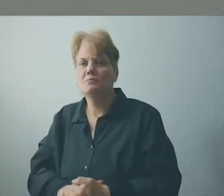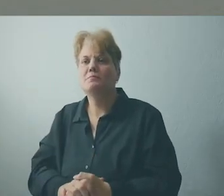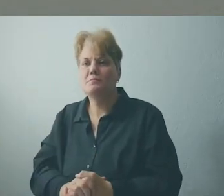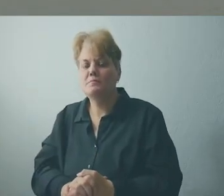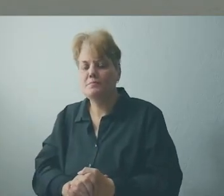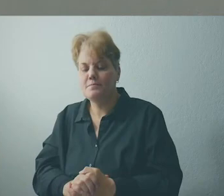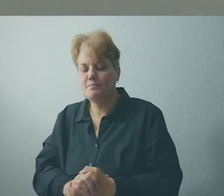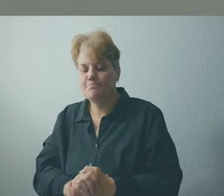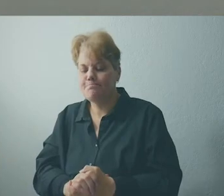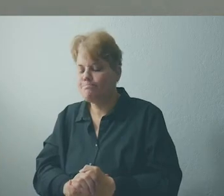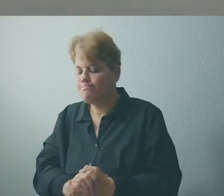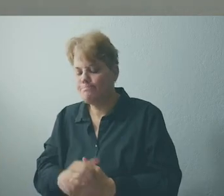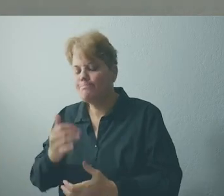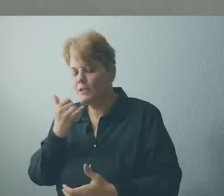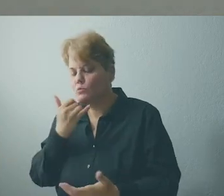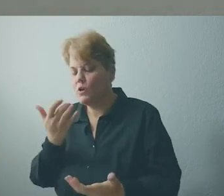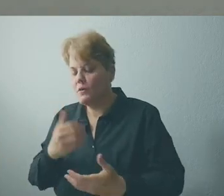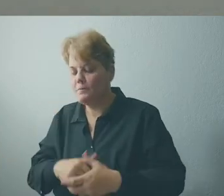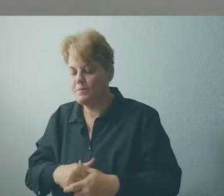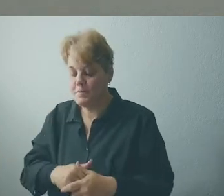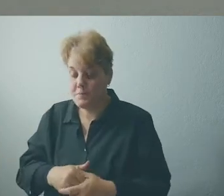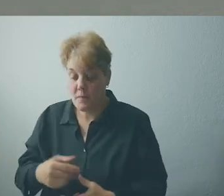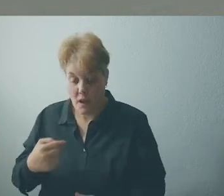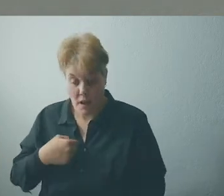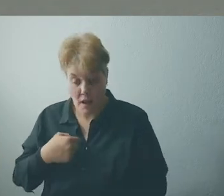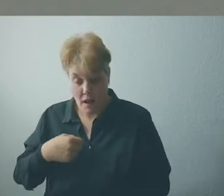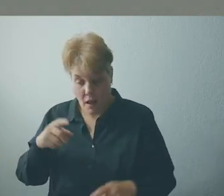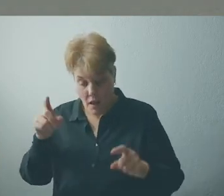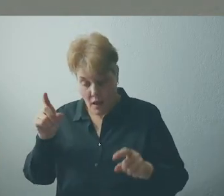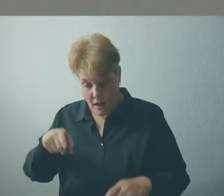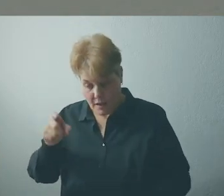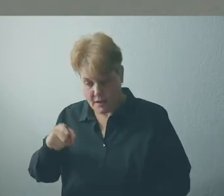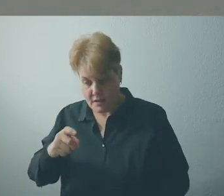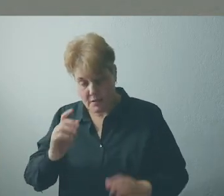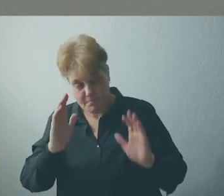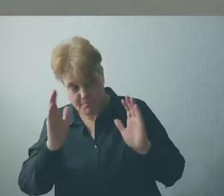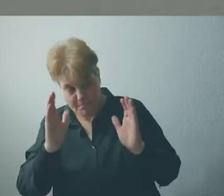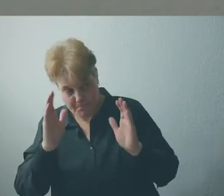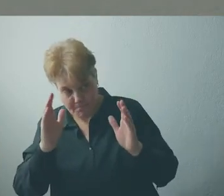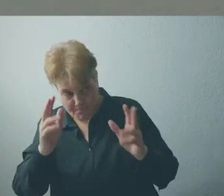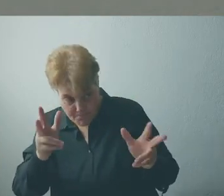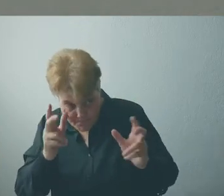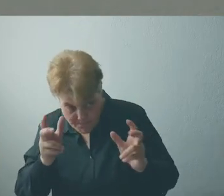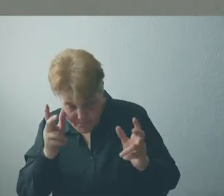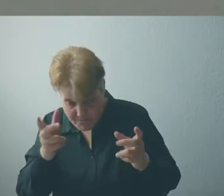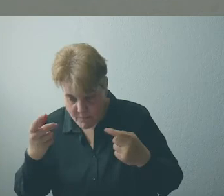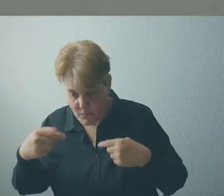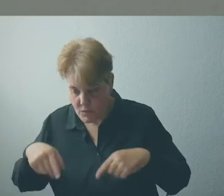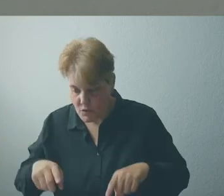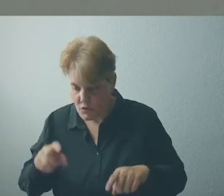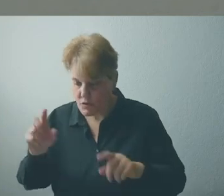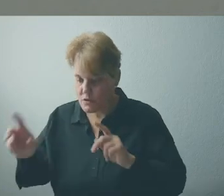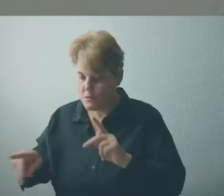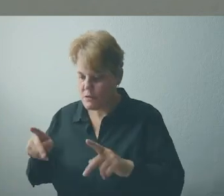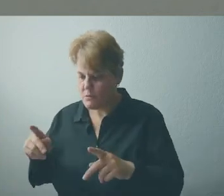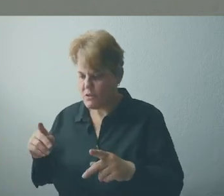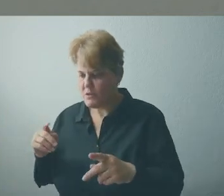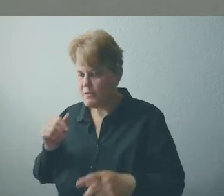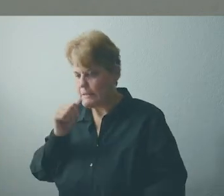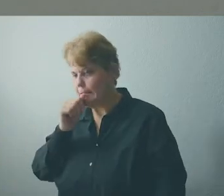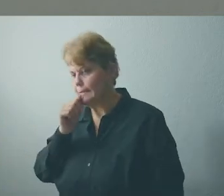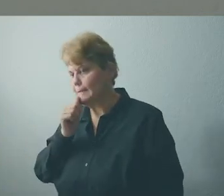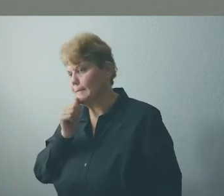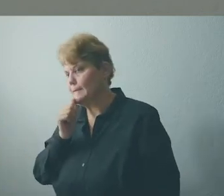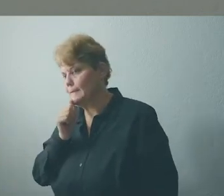persons that I need to listen to more are the ones that are not where I am at. I need to